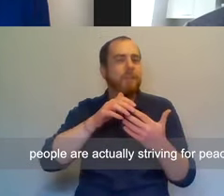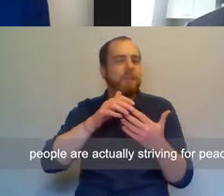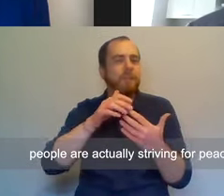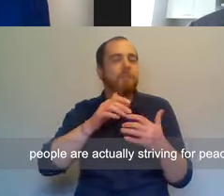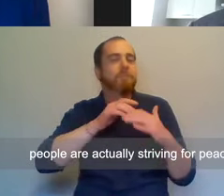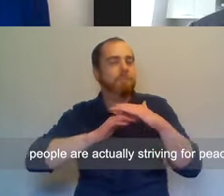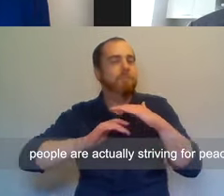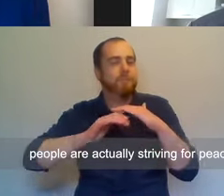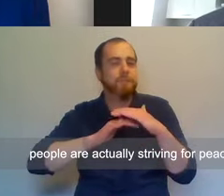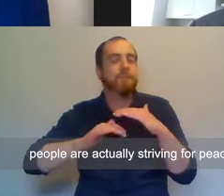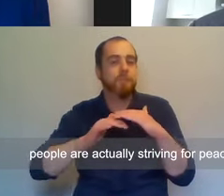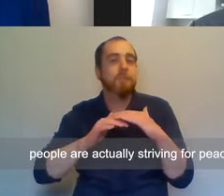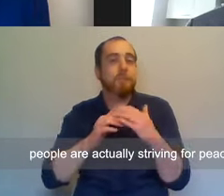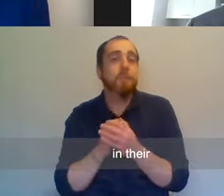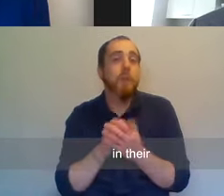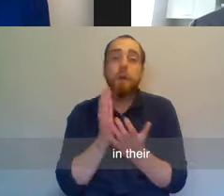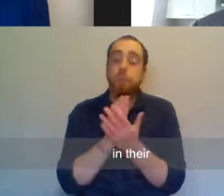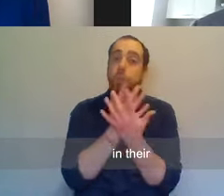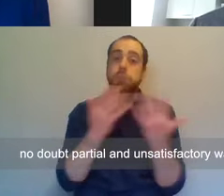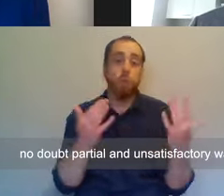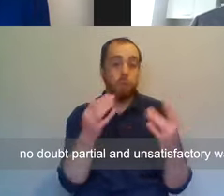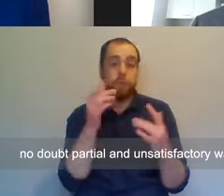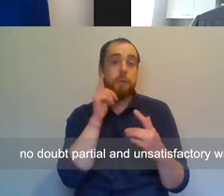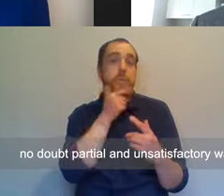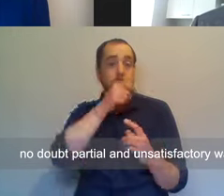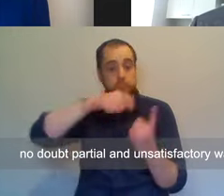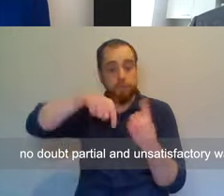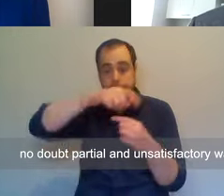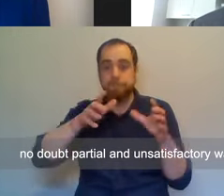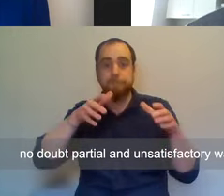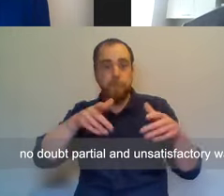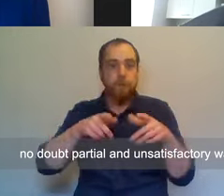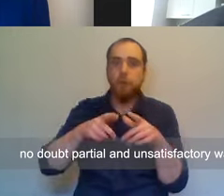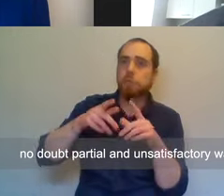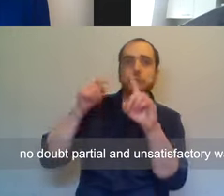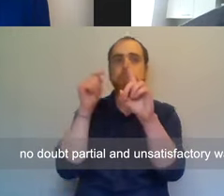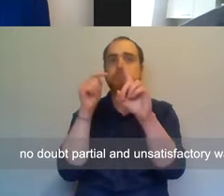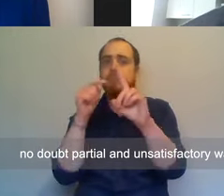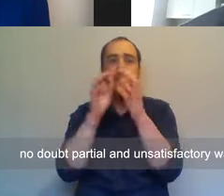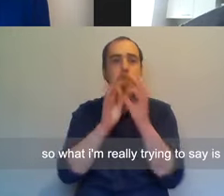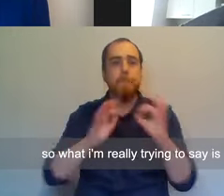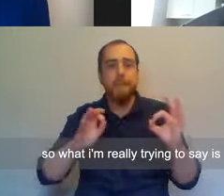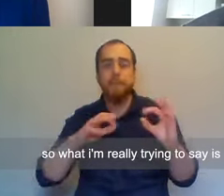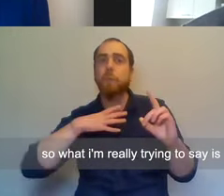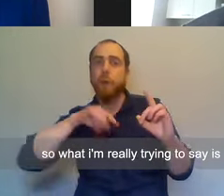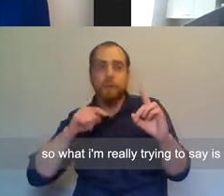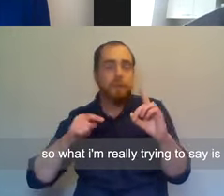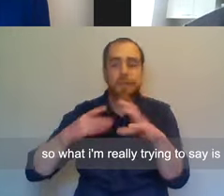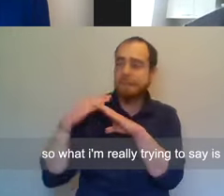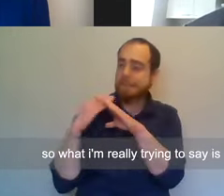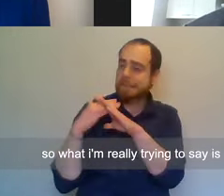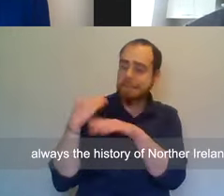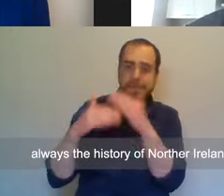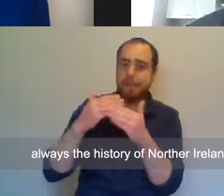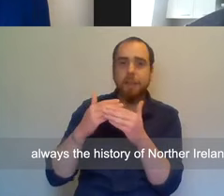People are actually striving for peace in their no doubt partial and unsatisfactory ways. So what I'm really